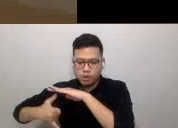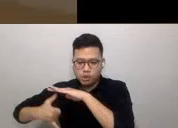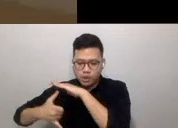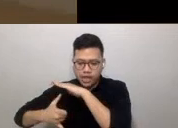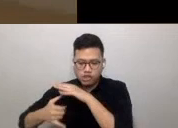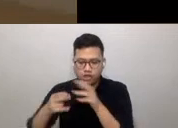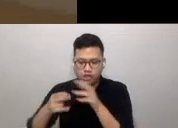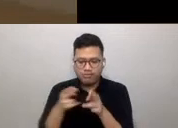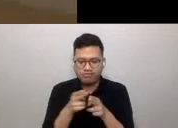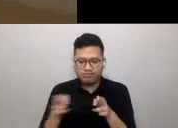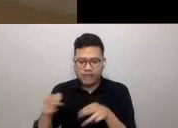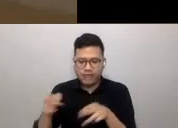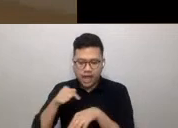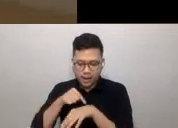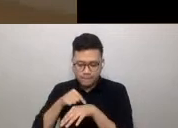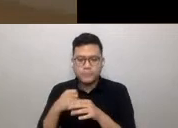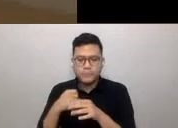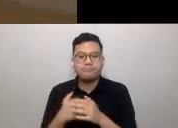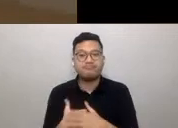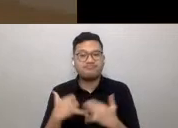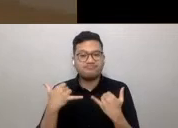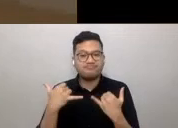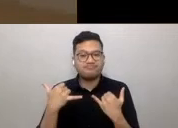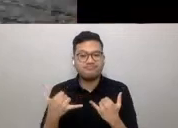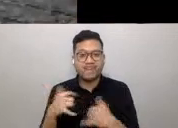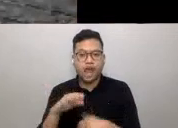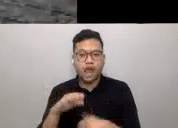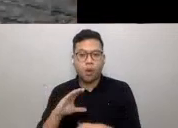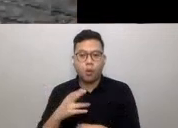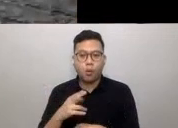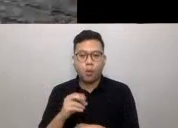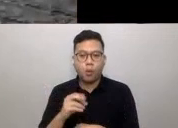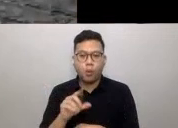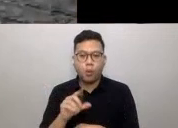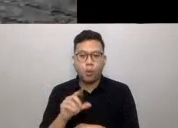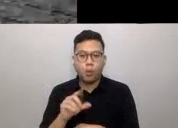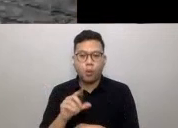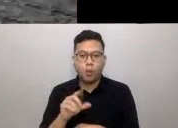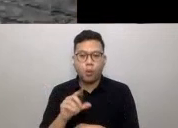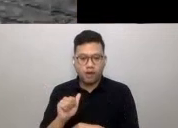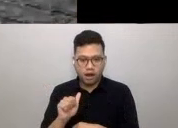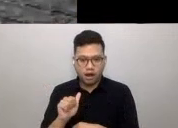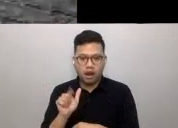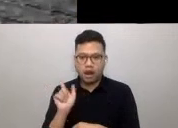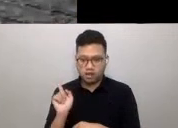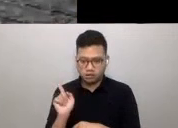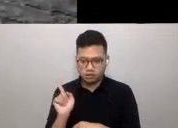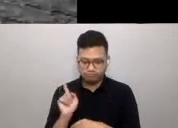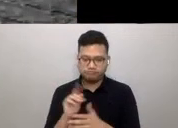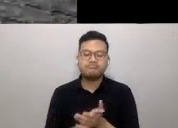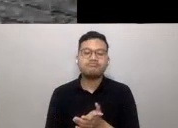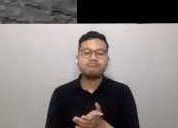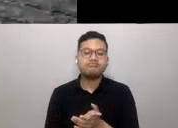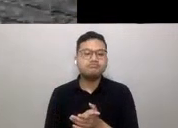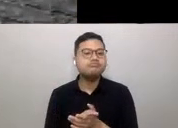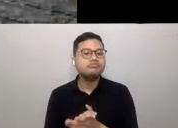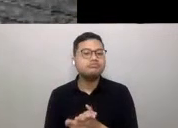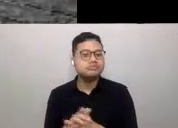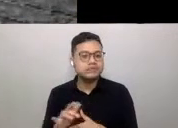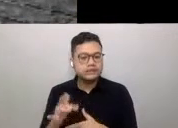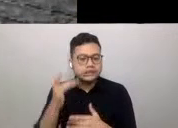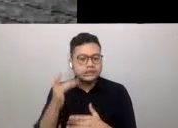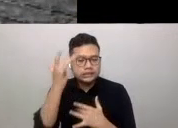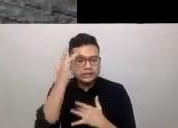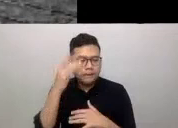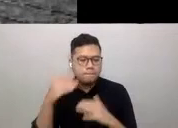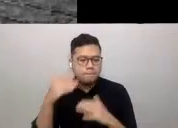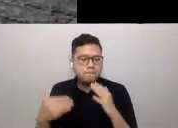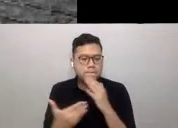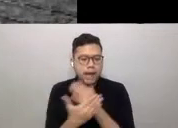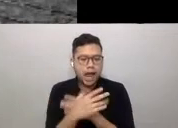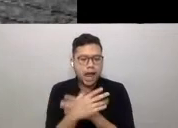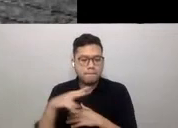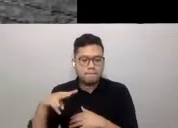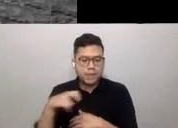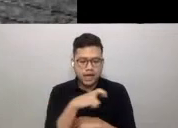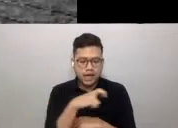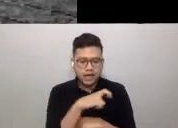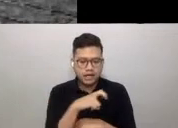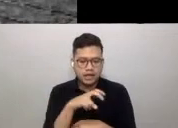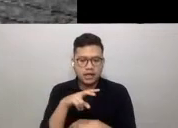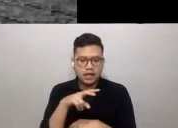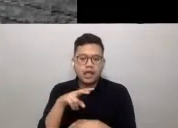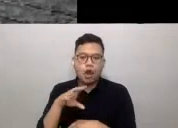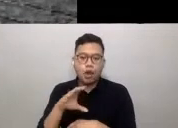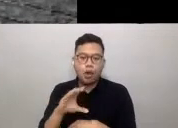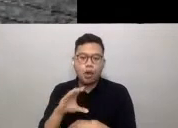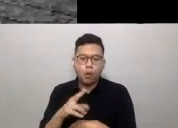19th century and in particular cholera. Cholera is an acute infection caused by the bacterium Vibrio